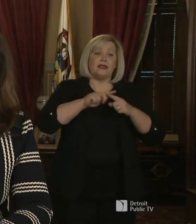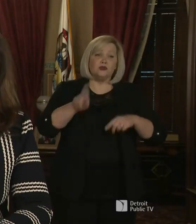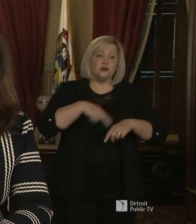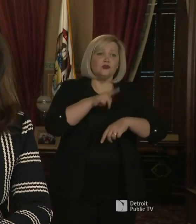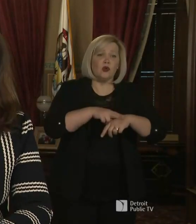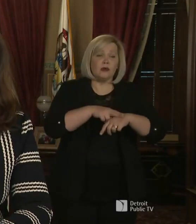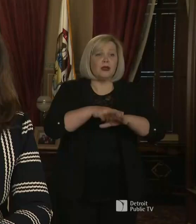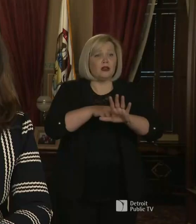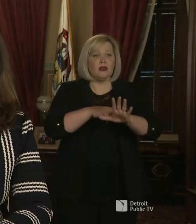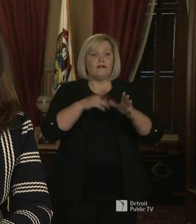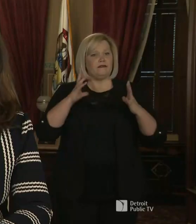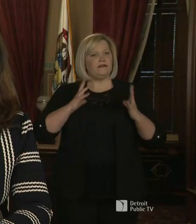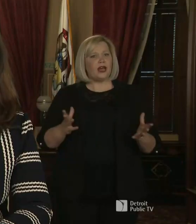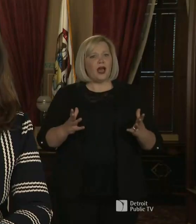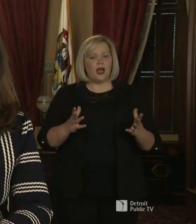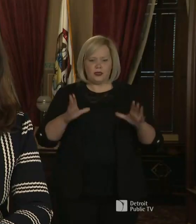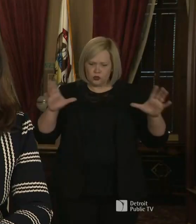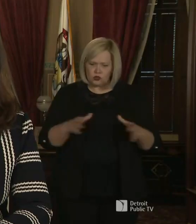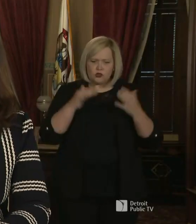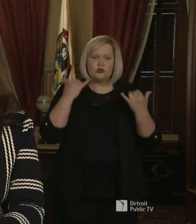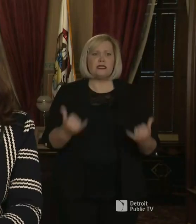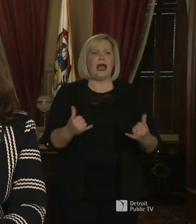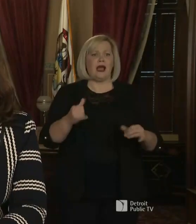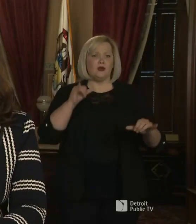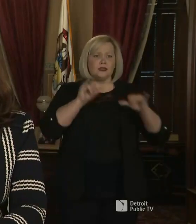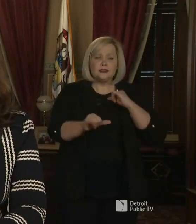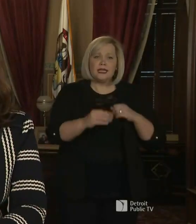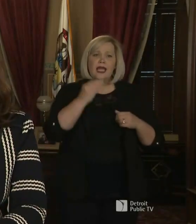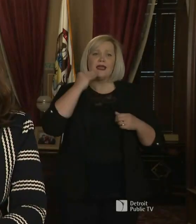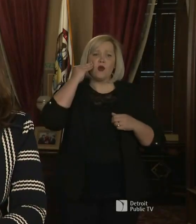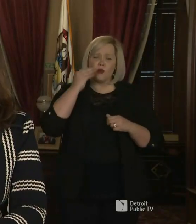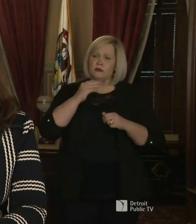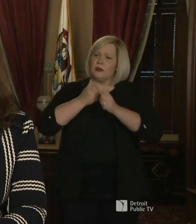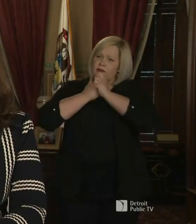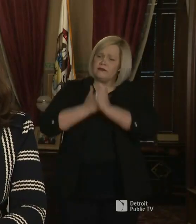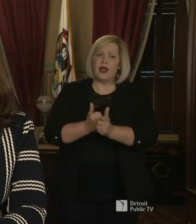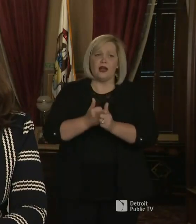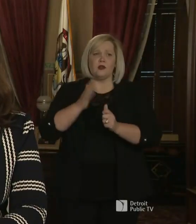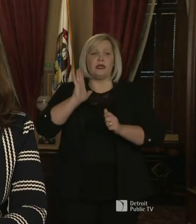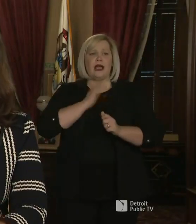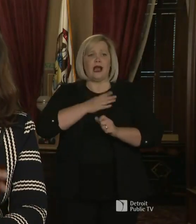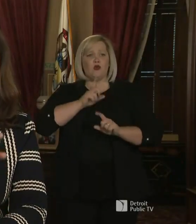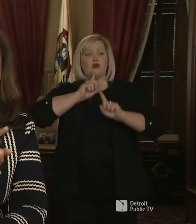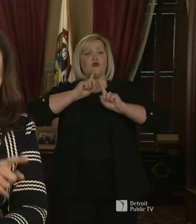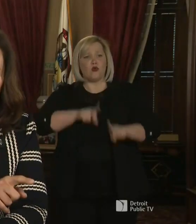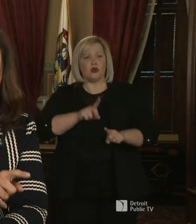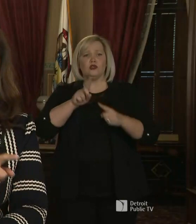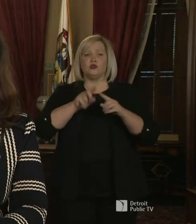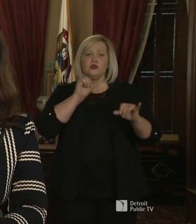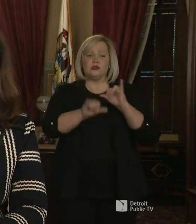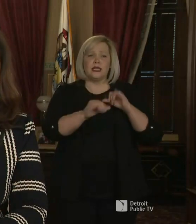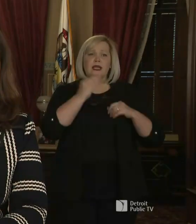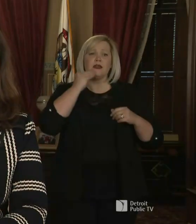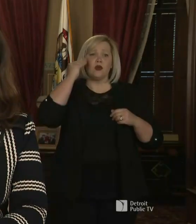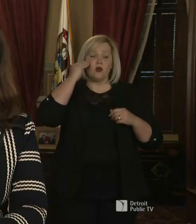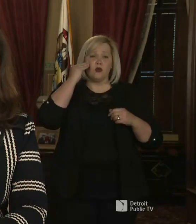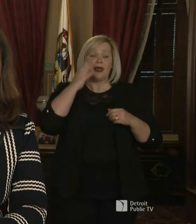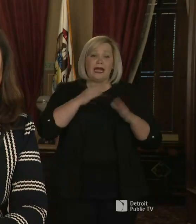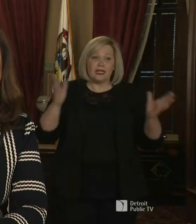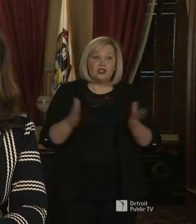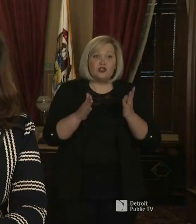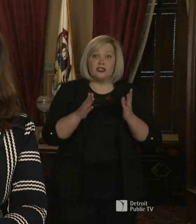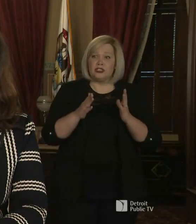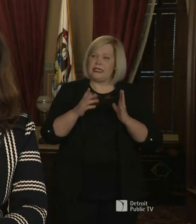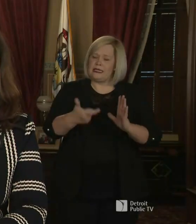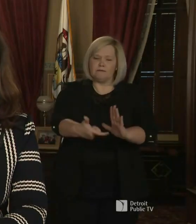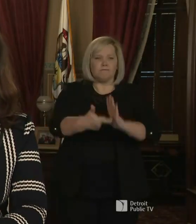doing their part right now and be aggressively obeying the stay home order and encouraging and demanding that